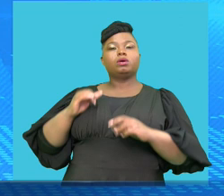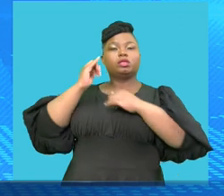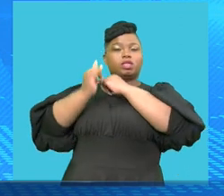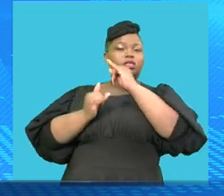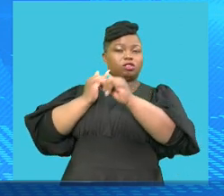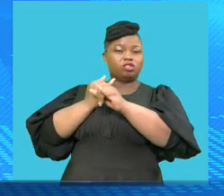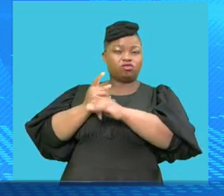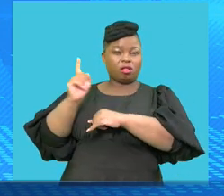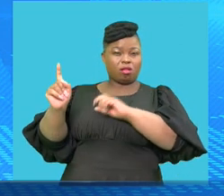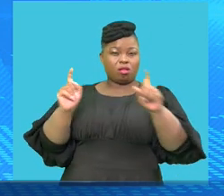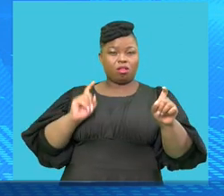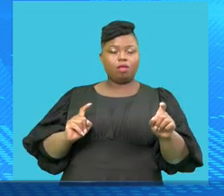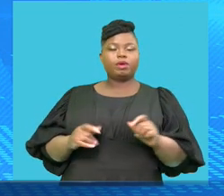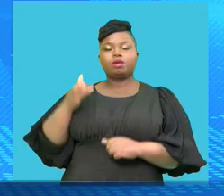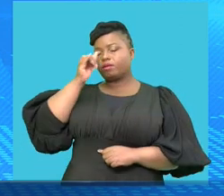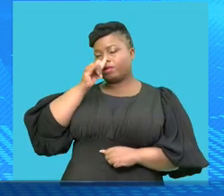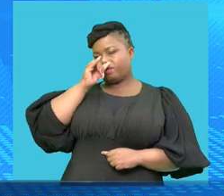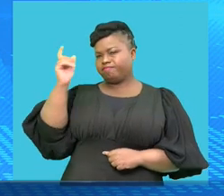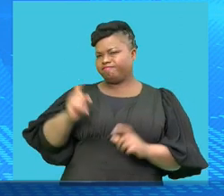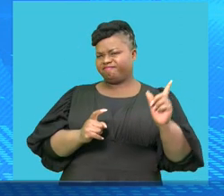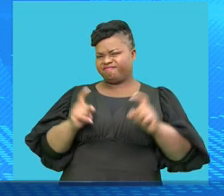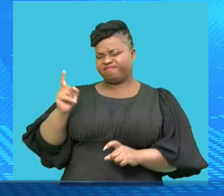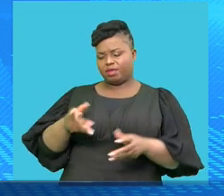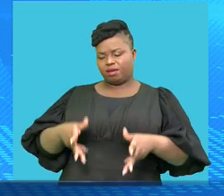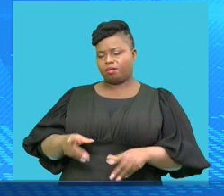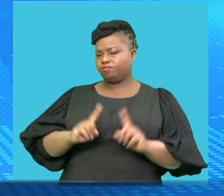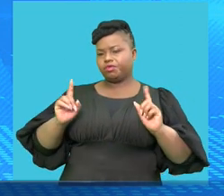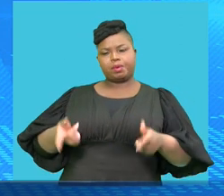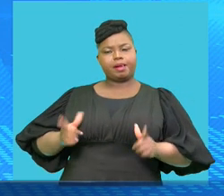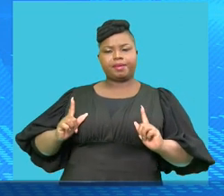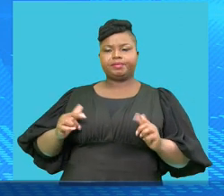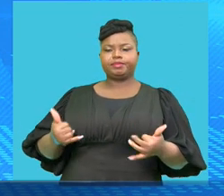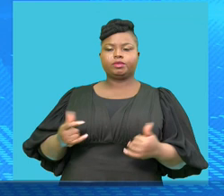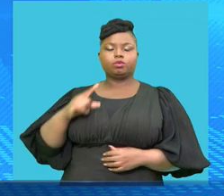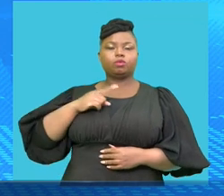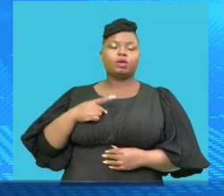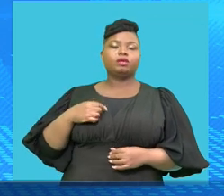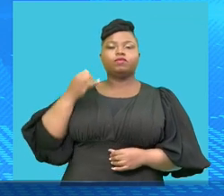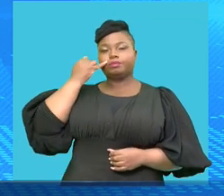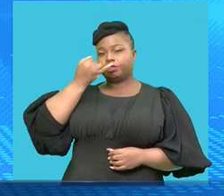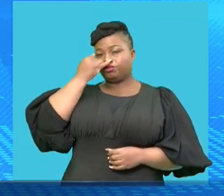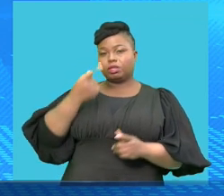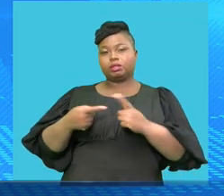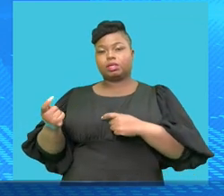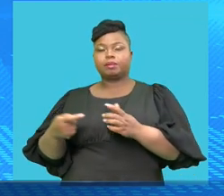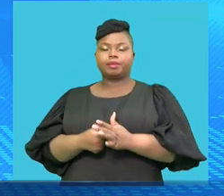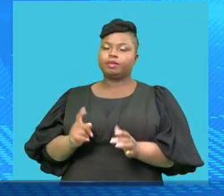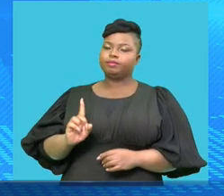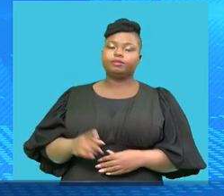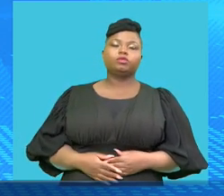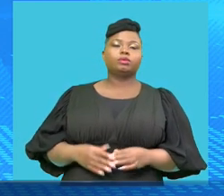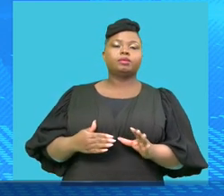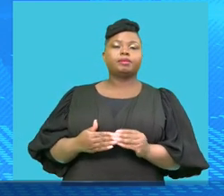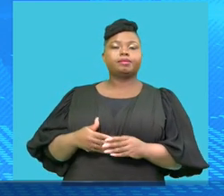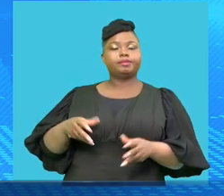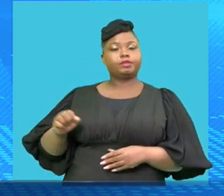crime that South Africa is no playground for the syndicates who are involved in the trafficking of drugs. Our members throughout the